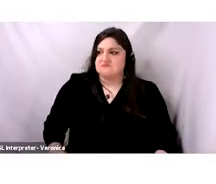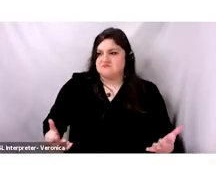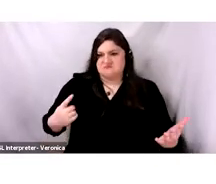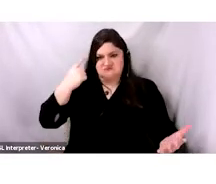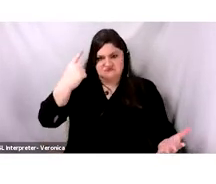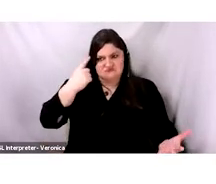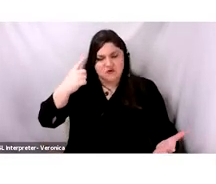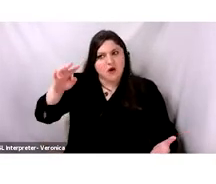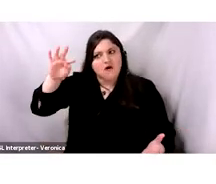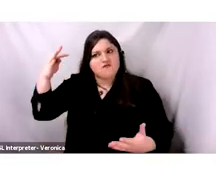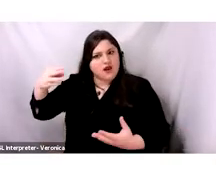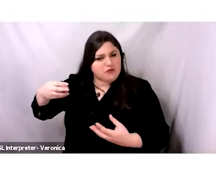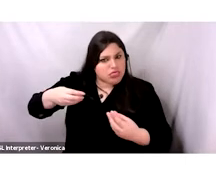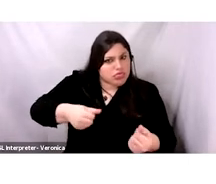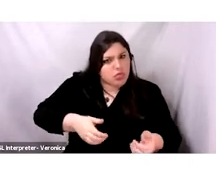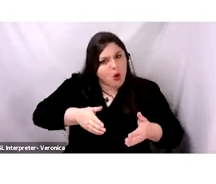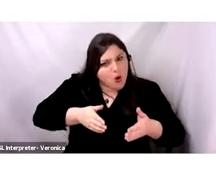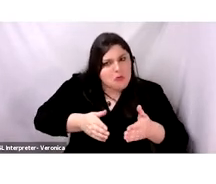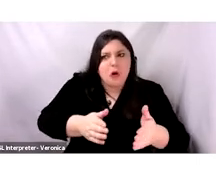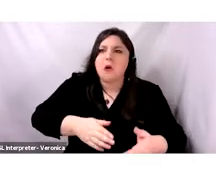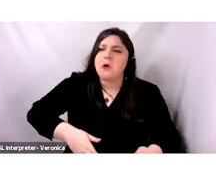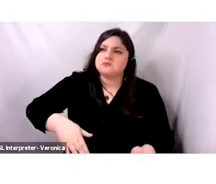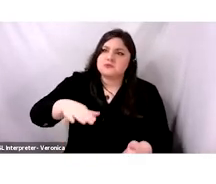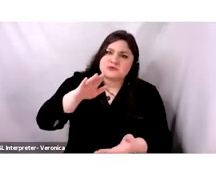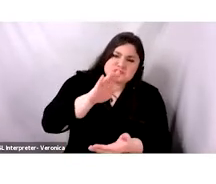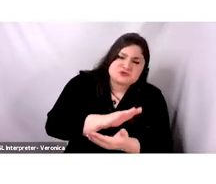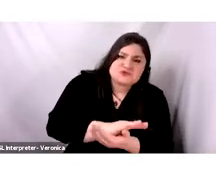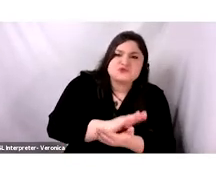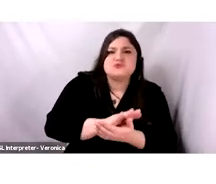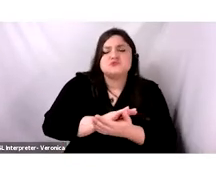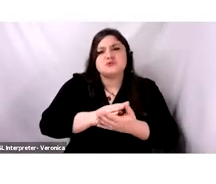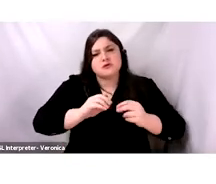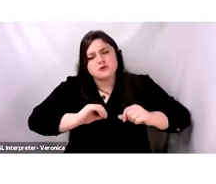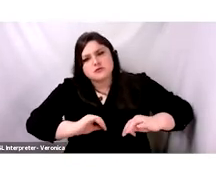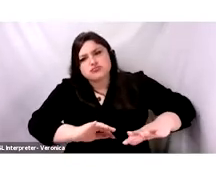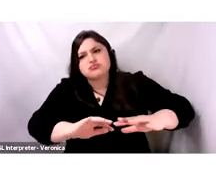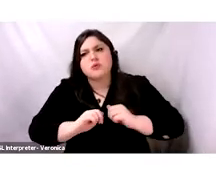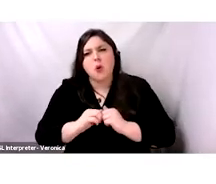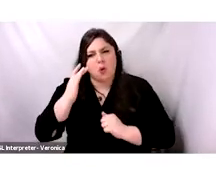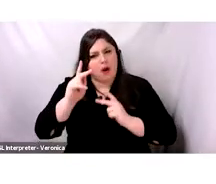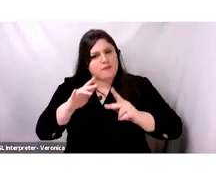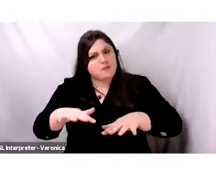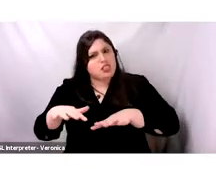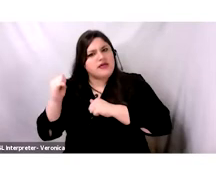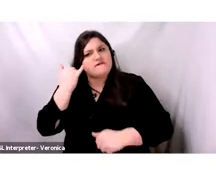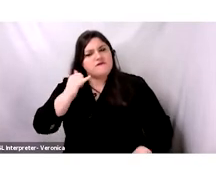privileges, why did they leave? The answer is in agriculture. Let's see how.